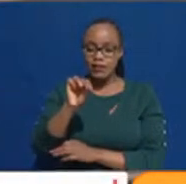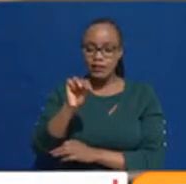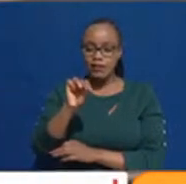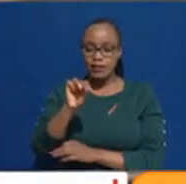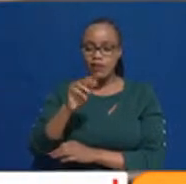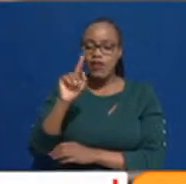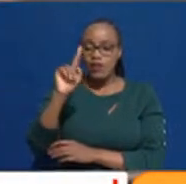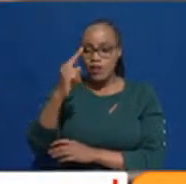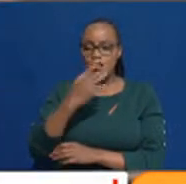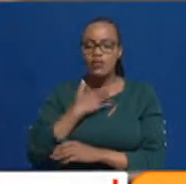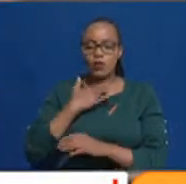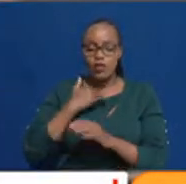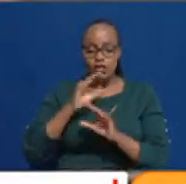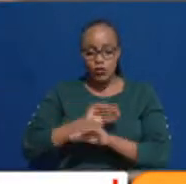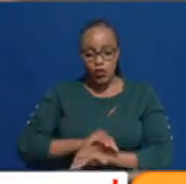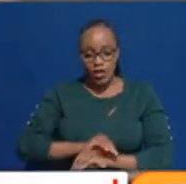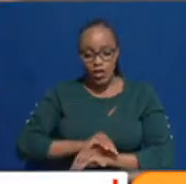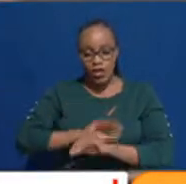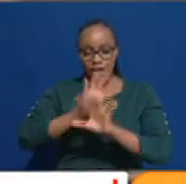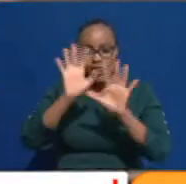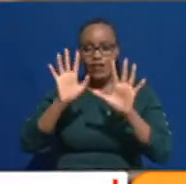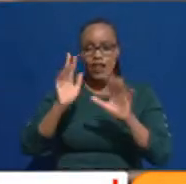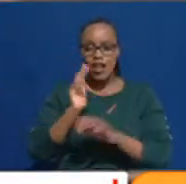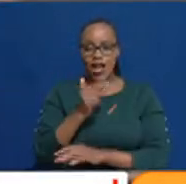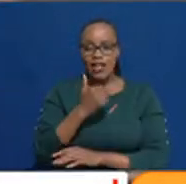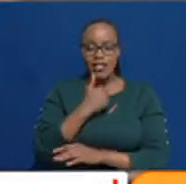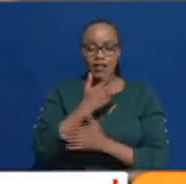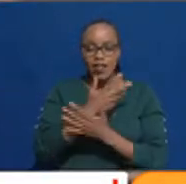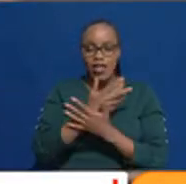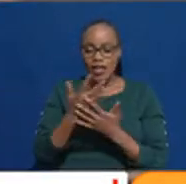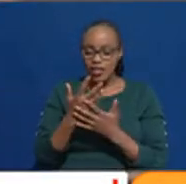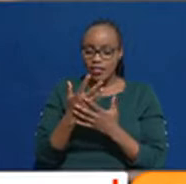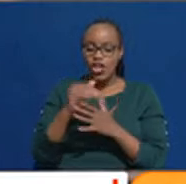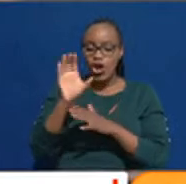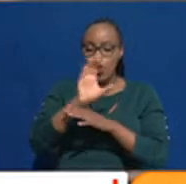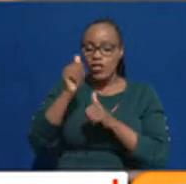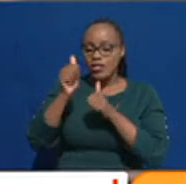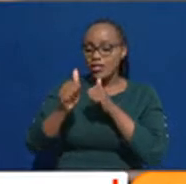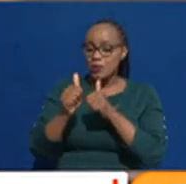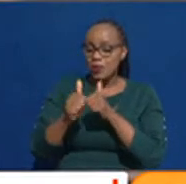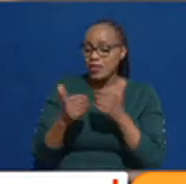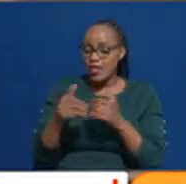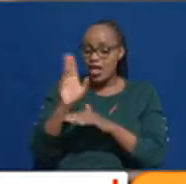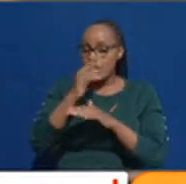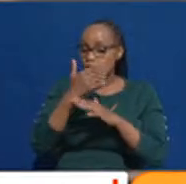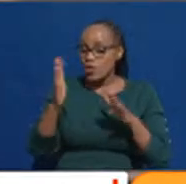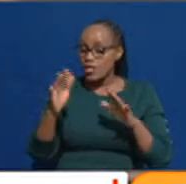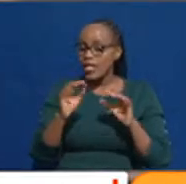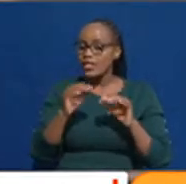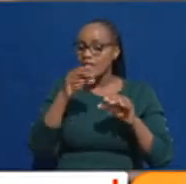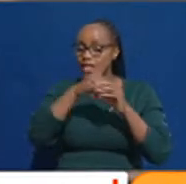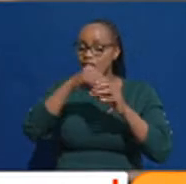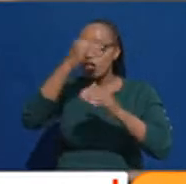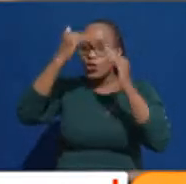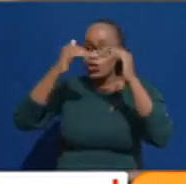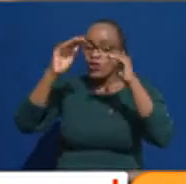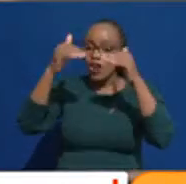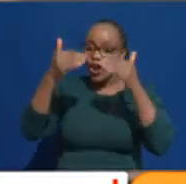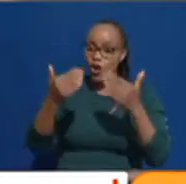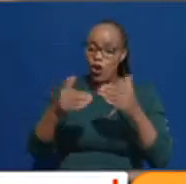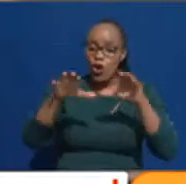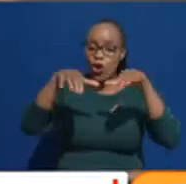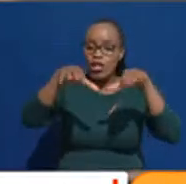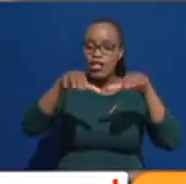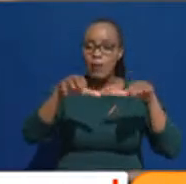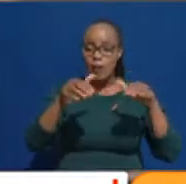Let me first clarify that we don't have any useless courses in our universities or in diploma